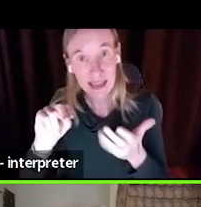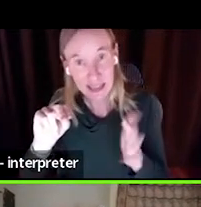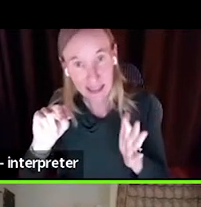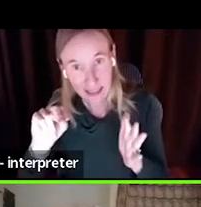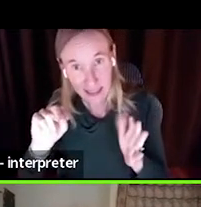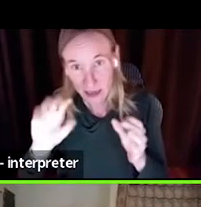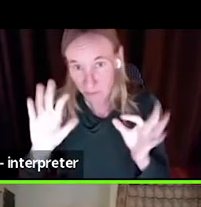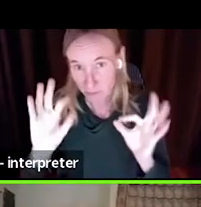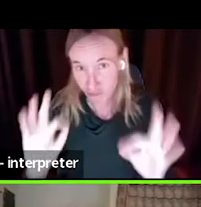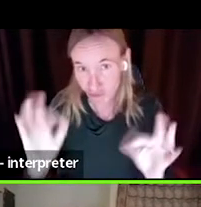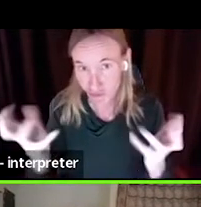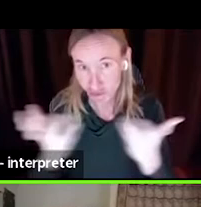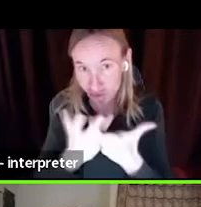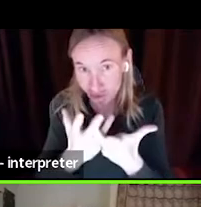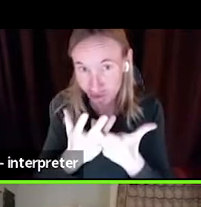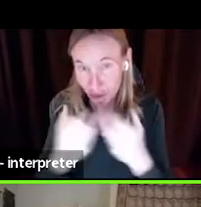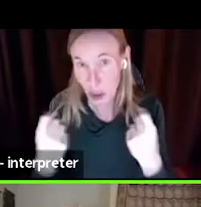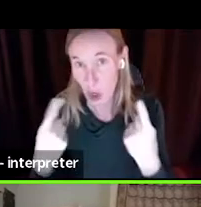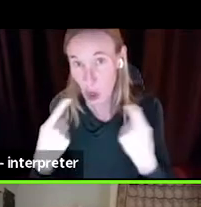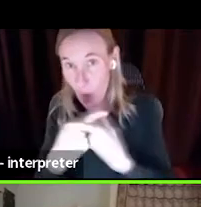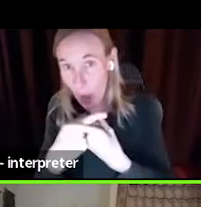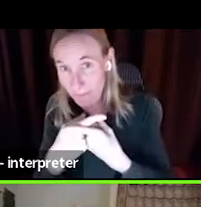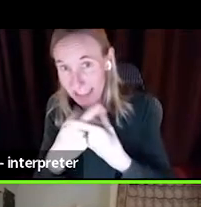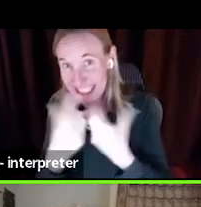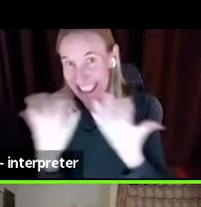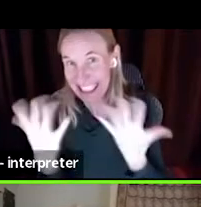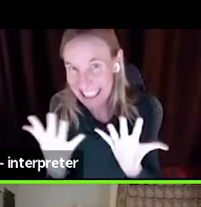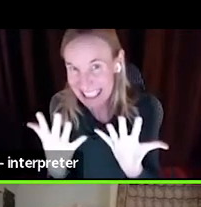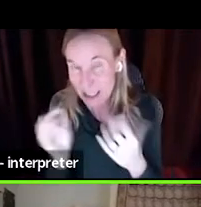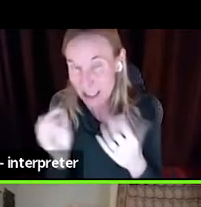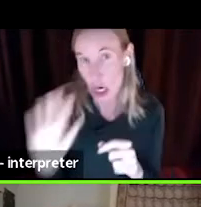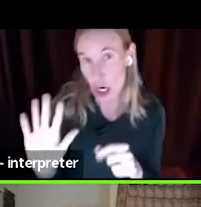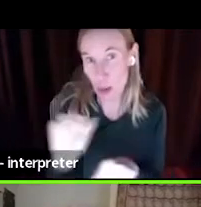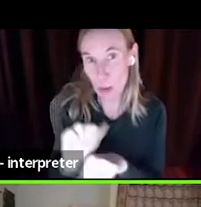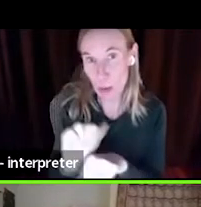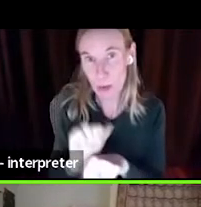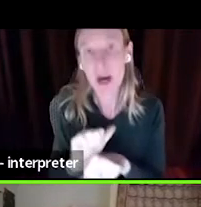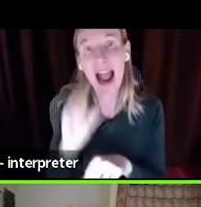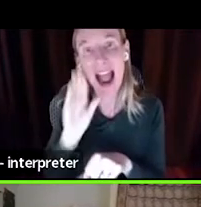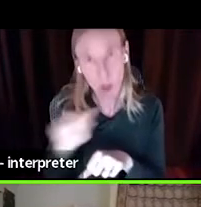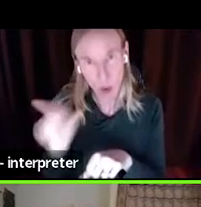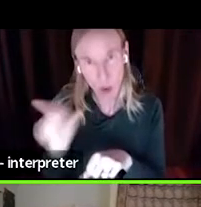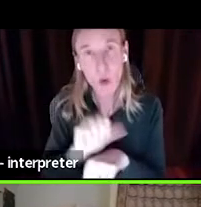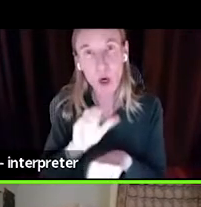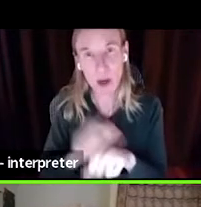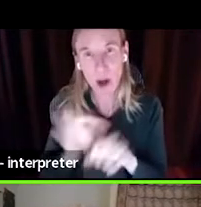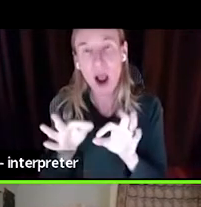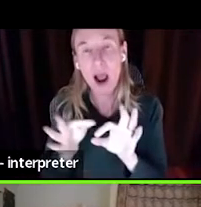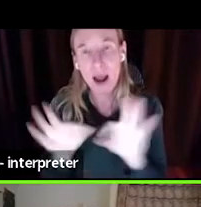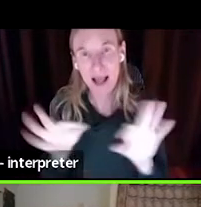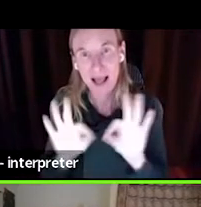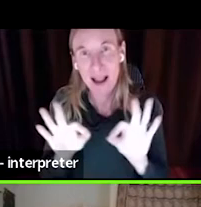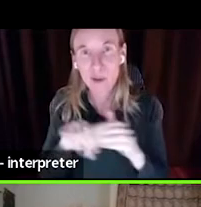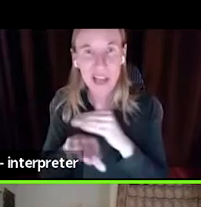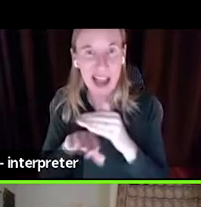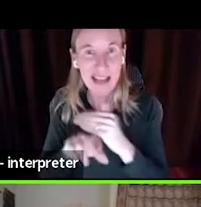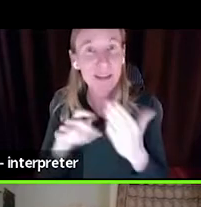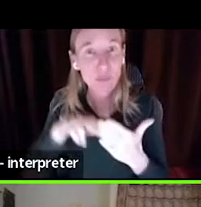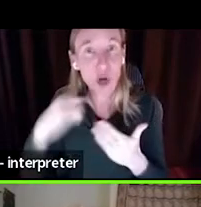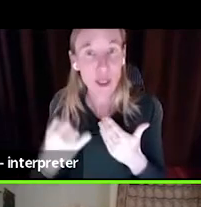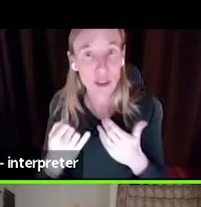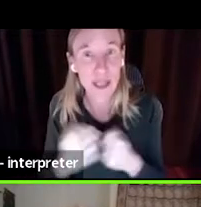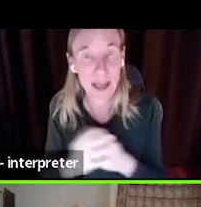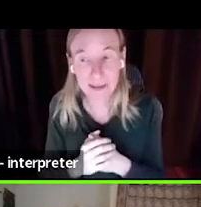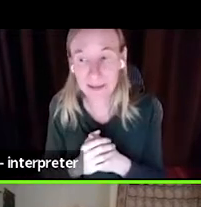with whatever it does, because I know that you are working on a language access project. And so we want to make sure that